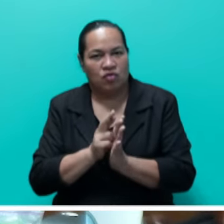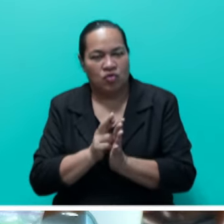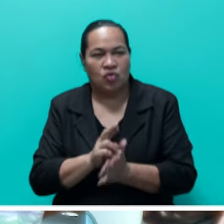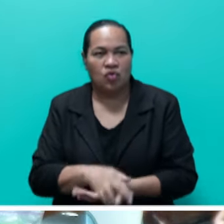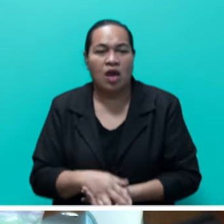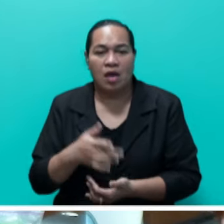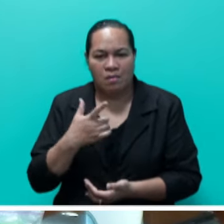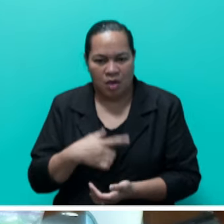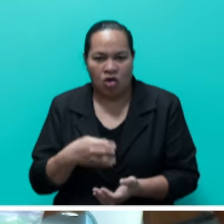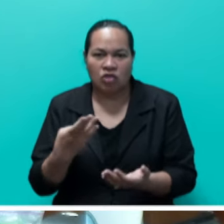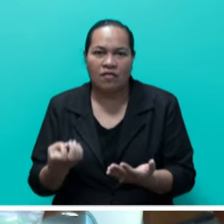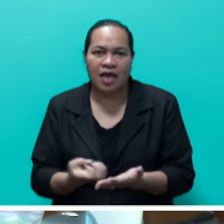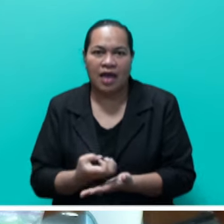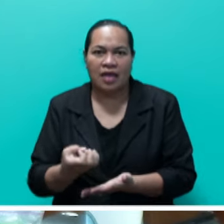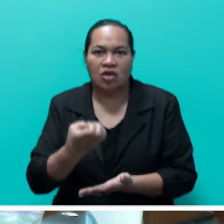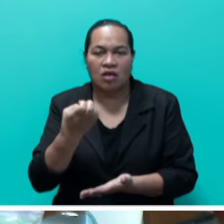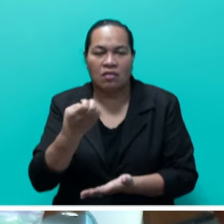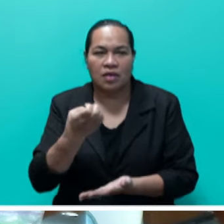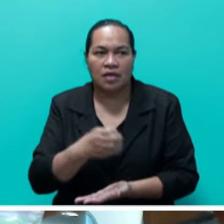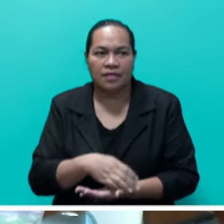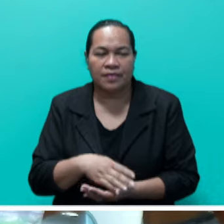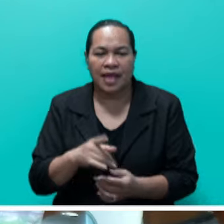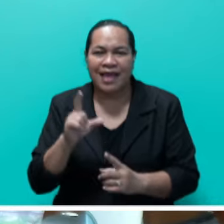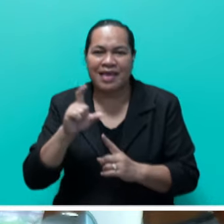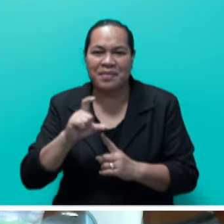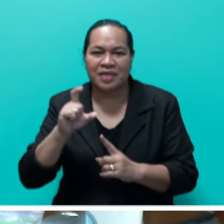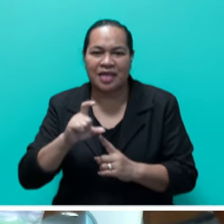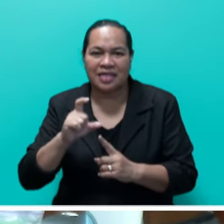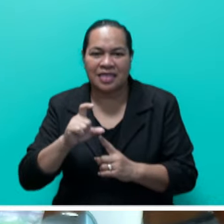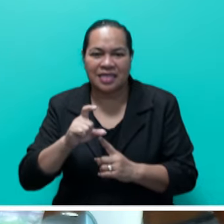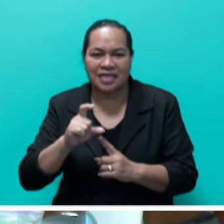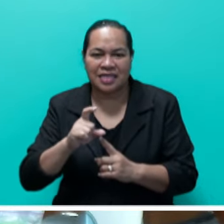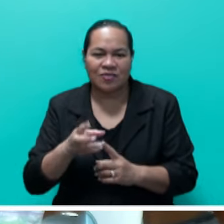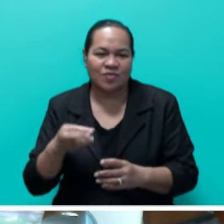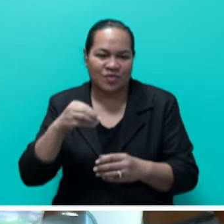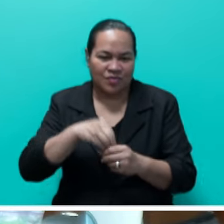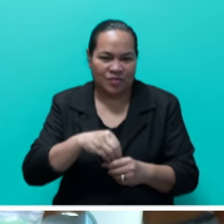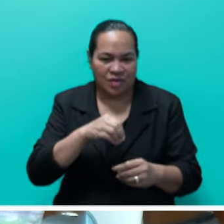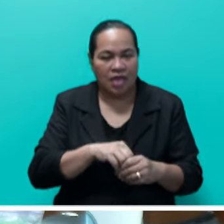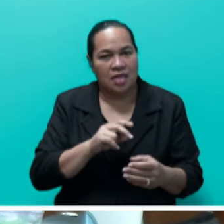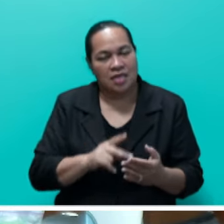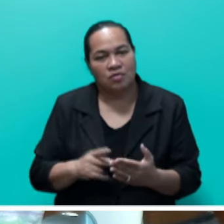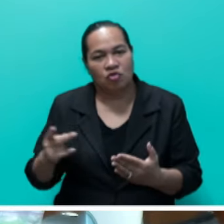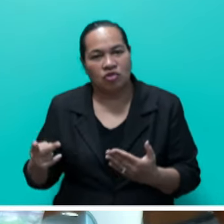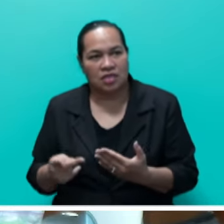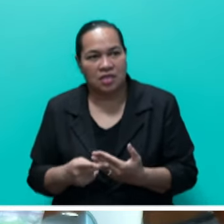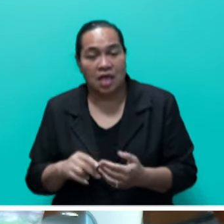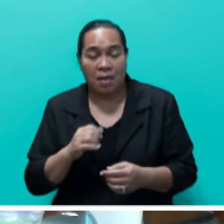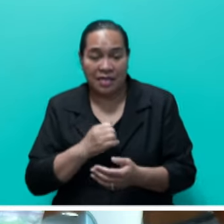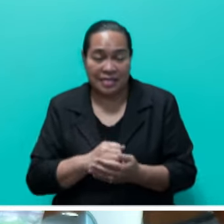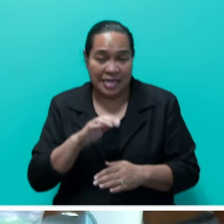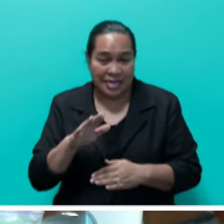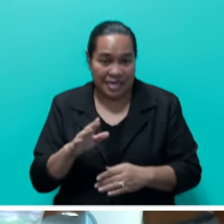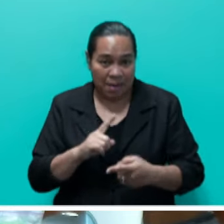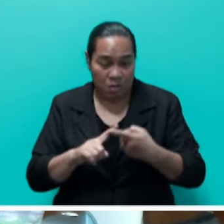of economic capital that is usually driven into these sorts of projects. But step one, Mr.